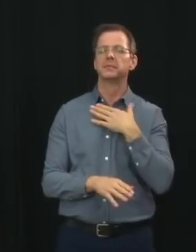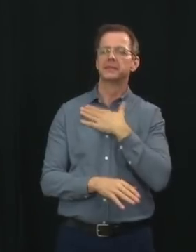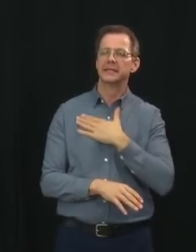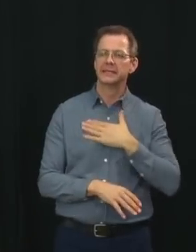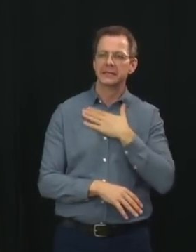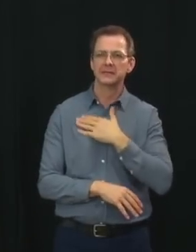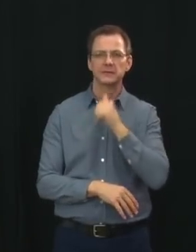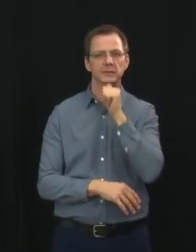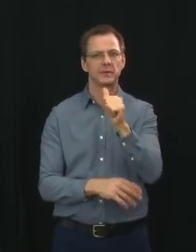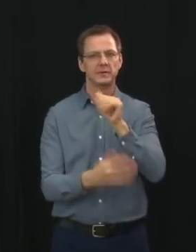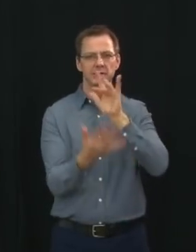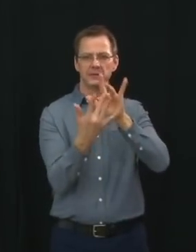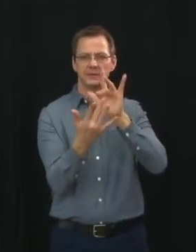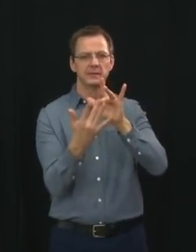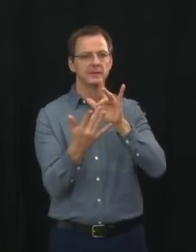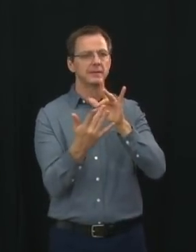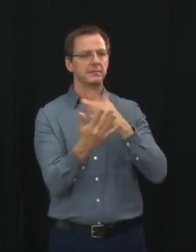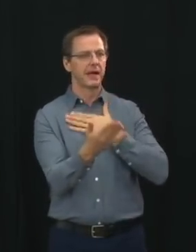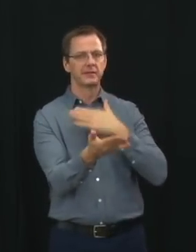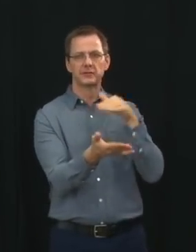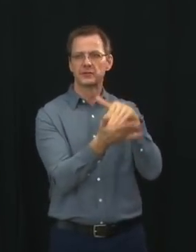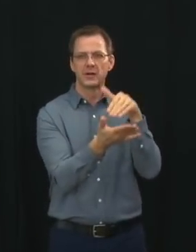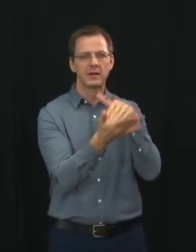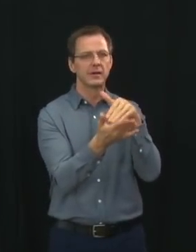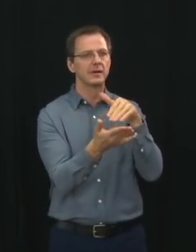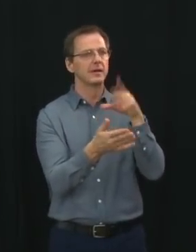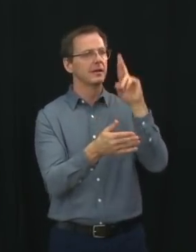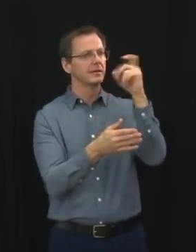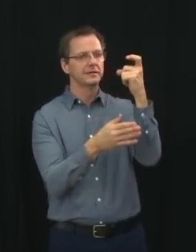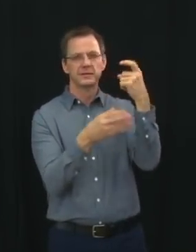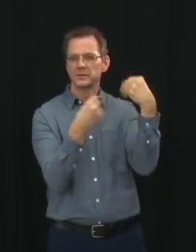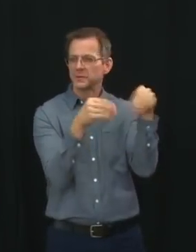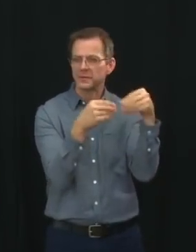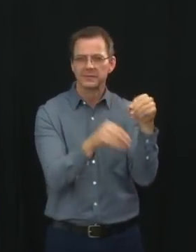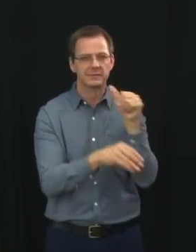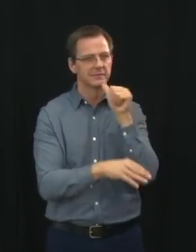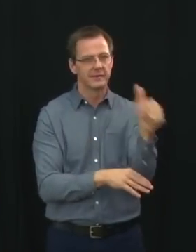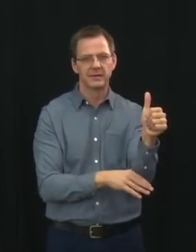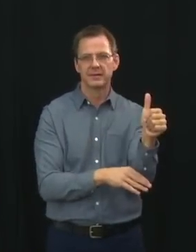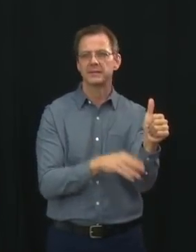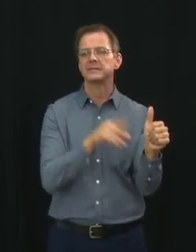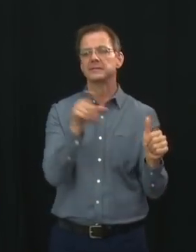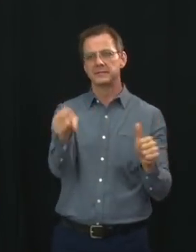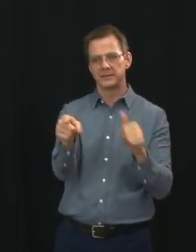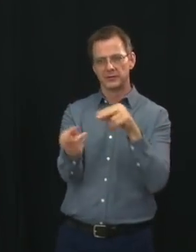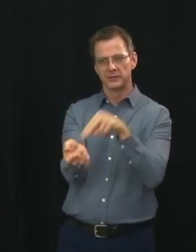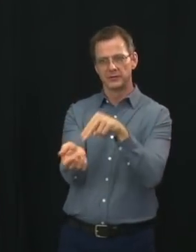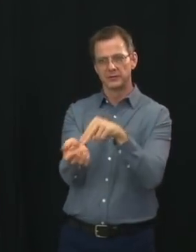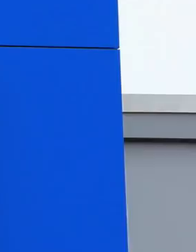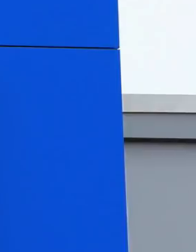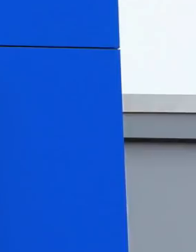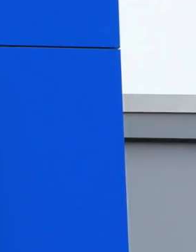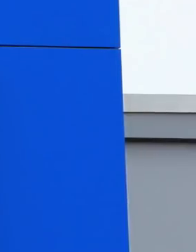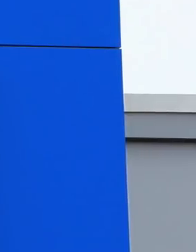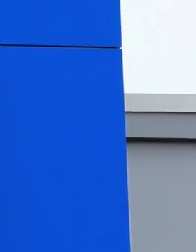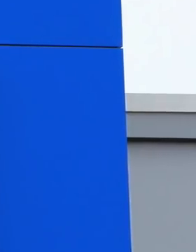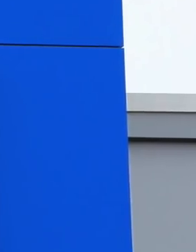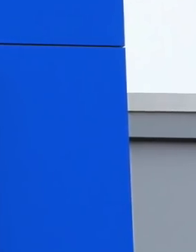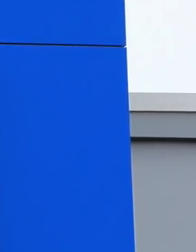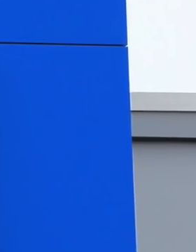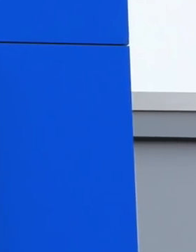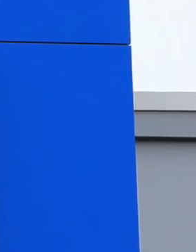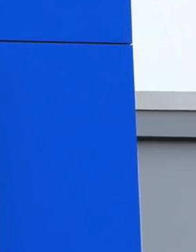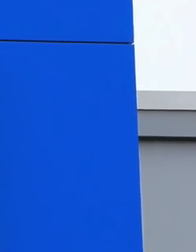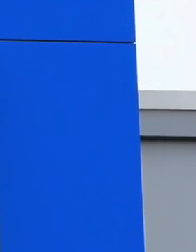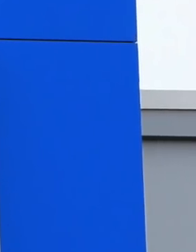if you are out, if you are eligible, eligible, do not wait to see how things develop. Call HealthLink as soon as possible. If